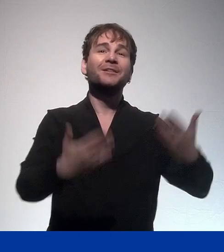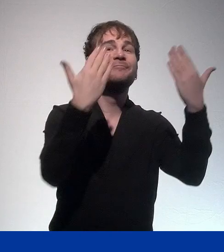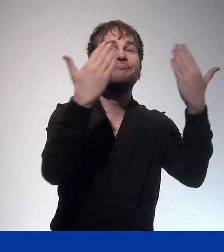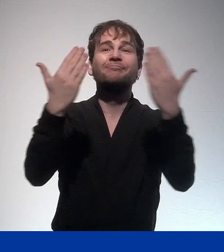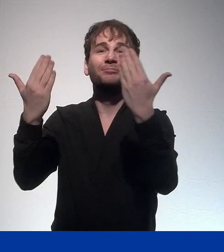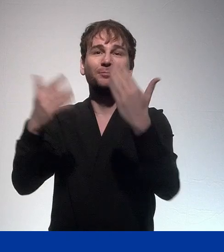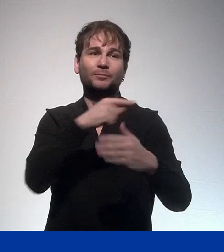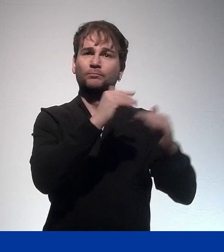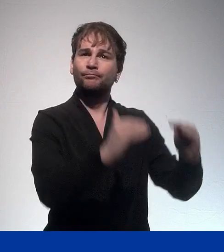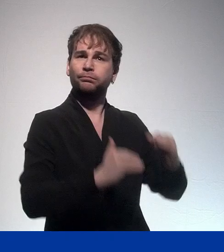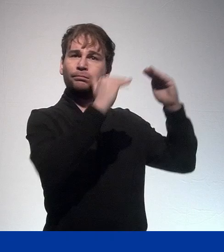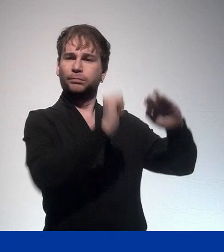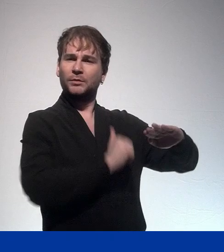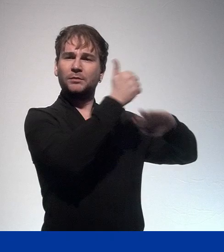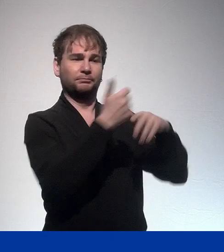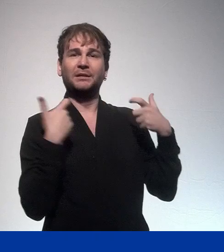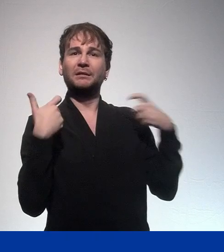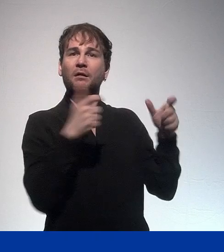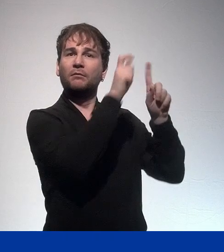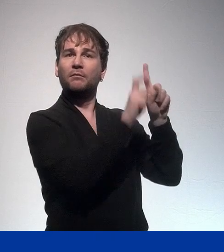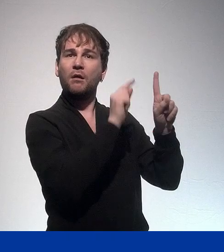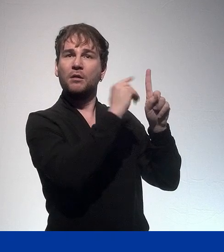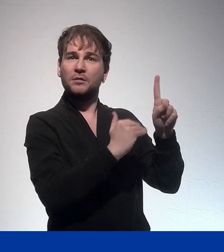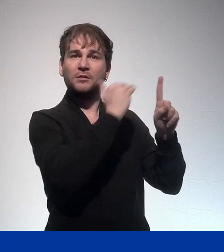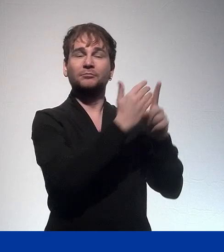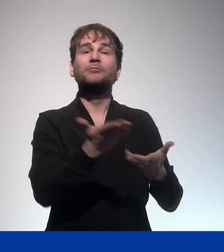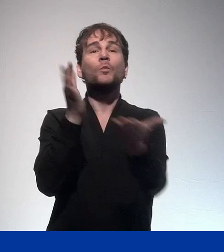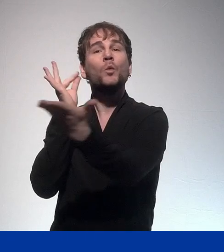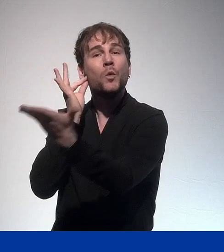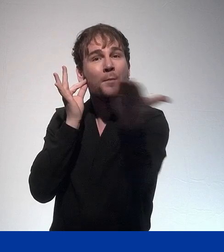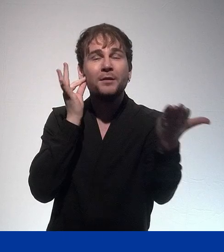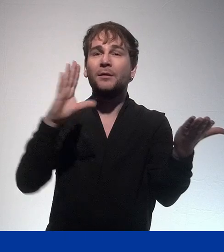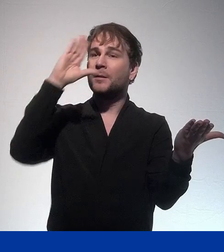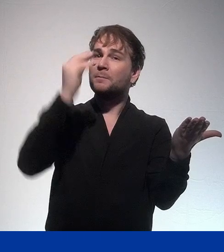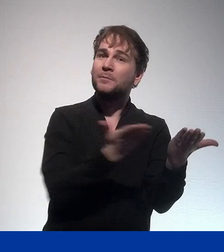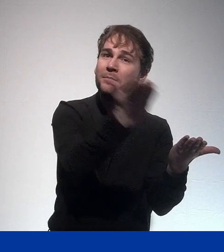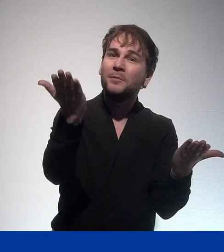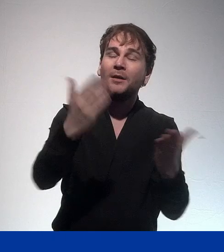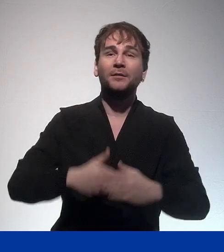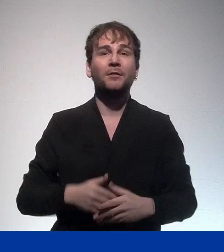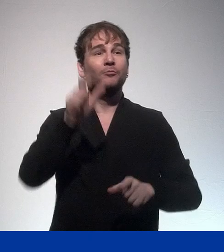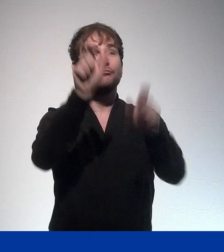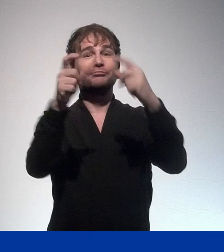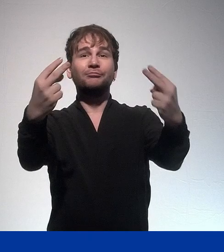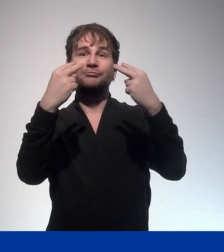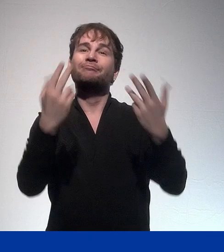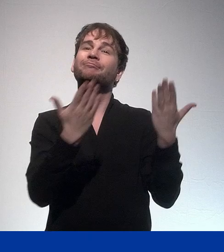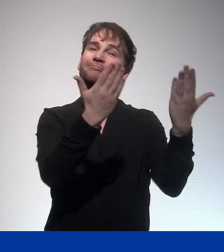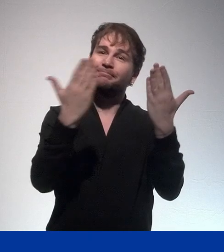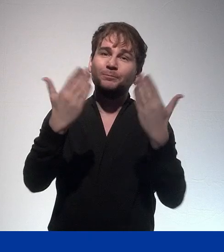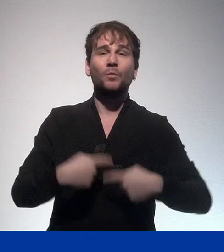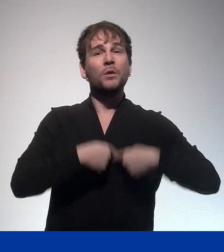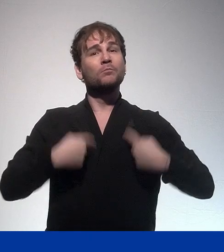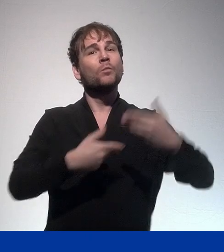English. So that's what I'm going to do. Director General, Madam Commissioner, ladies and gentlemen, everyone who's